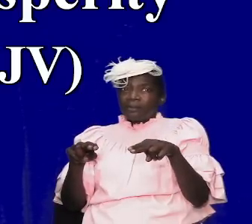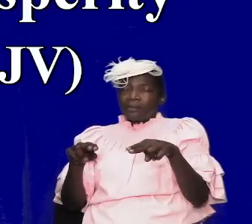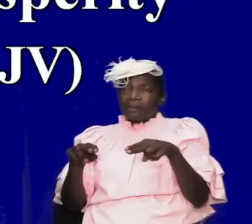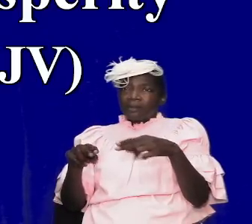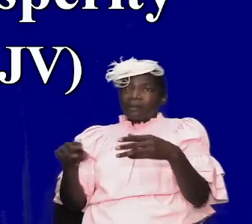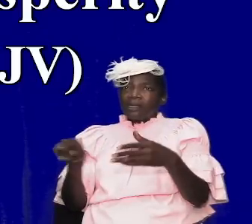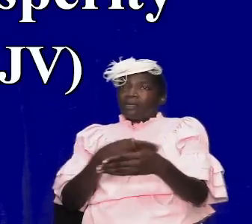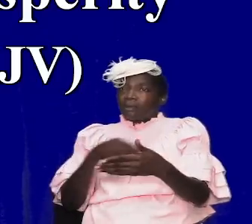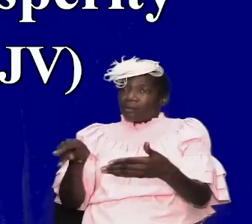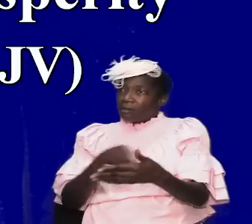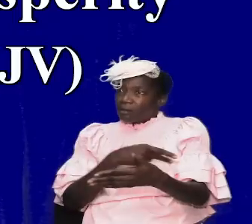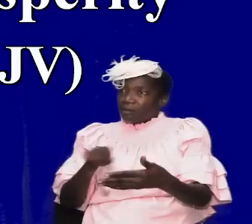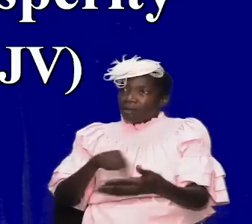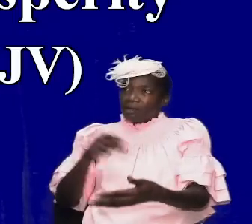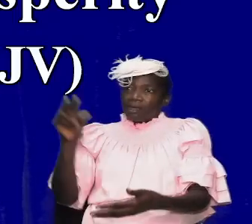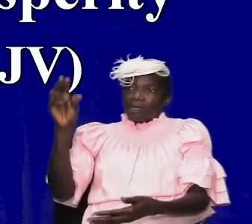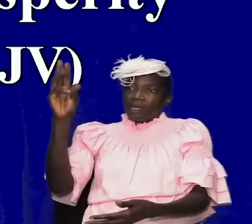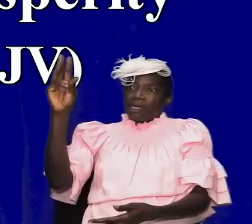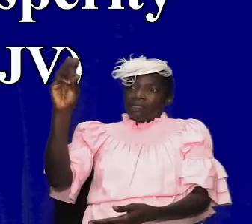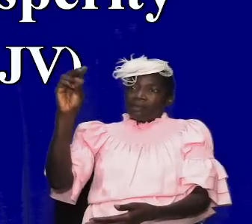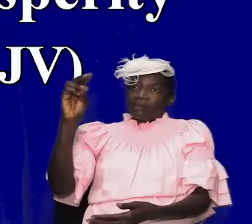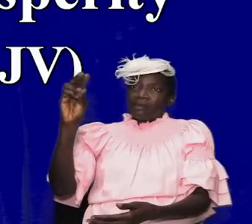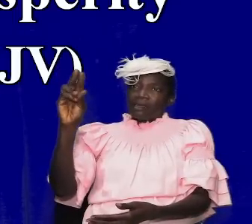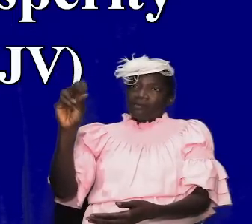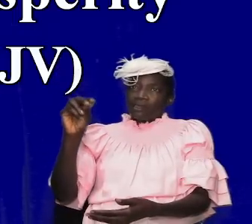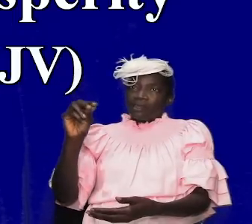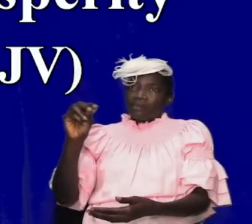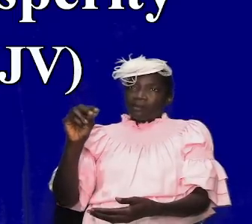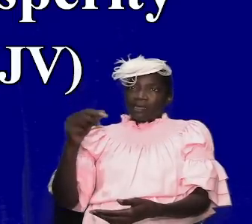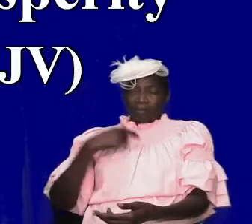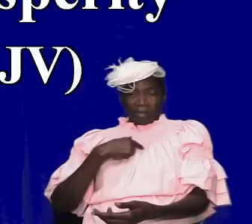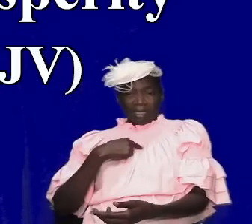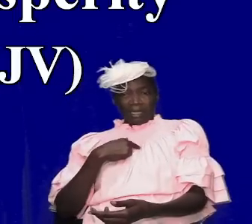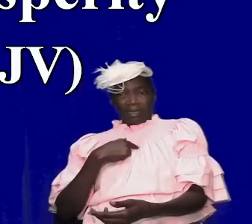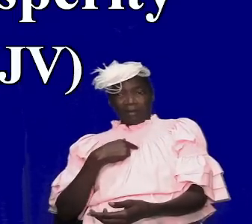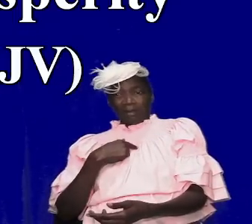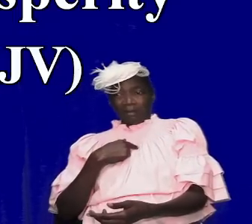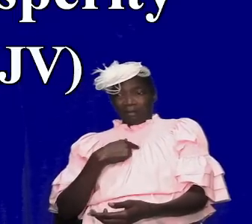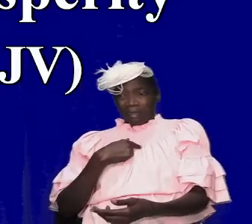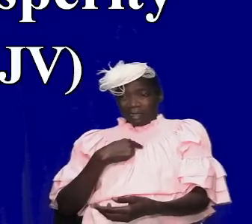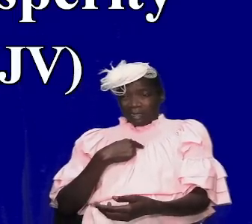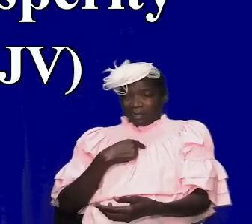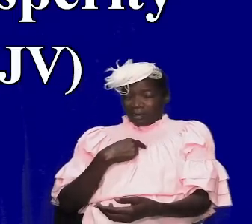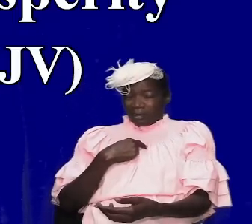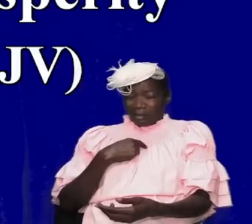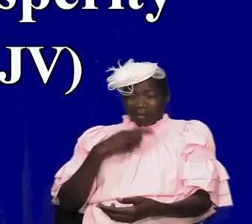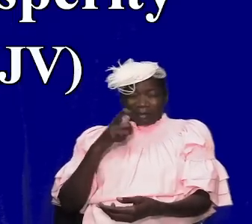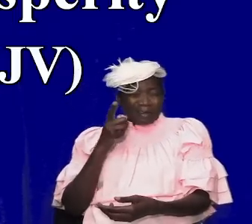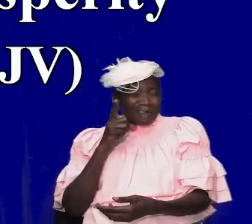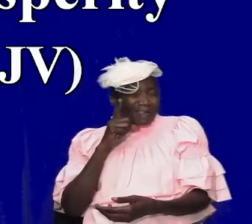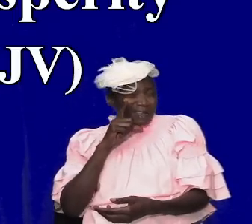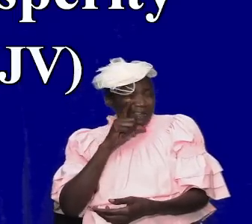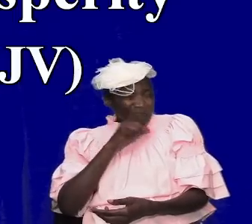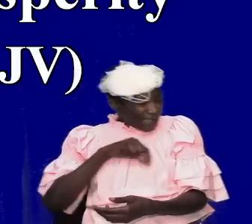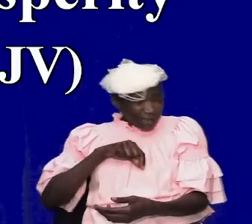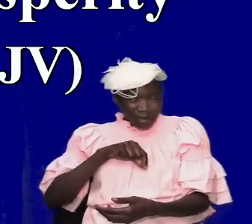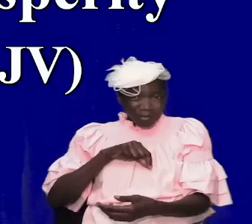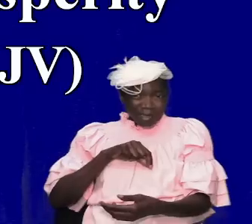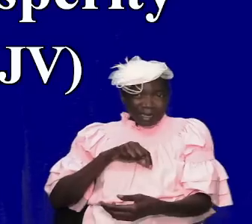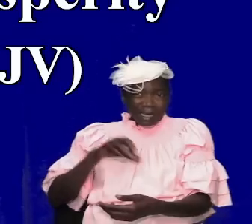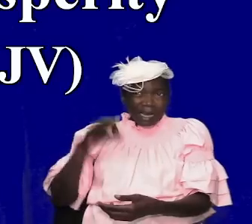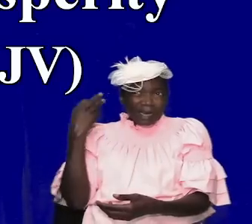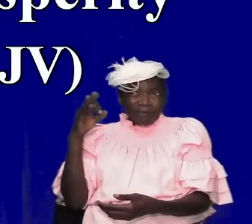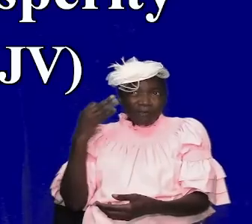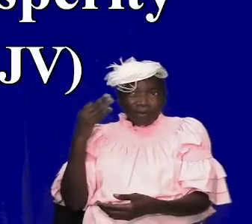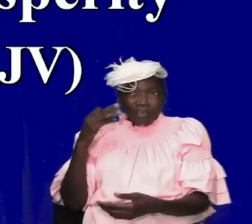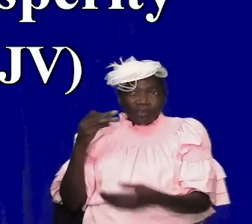73 verse 3 for i was envious at the foolish when i saw the prosperity of